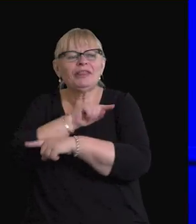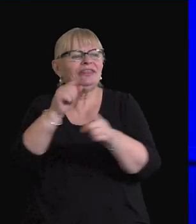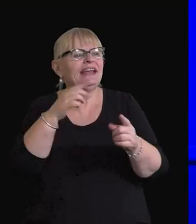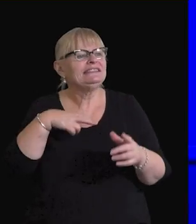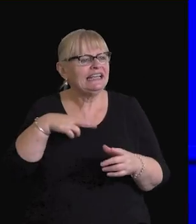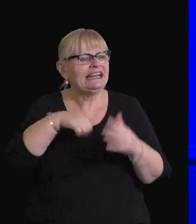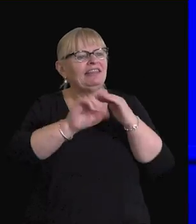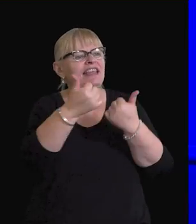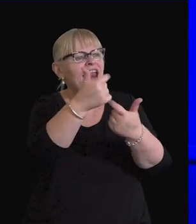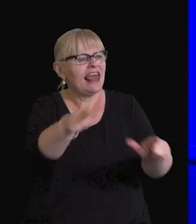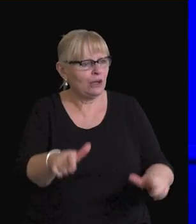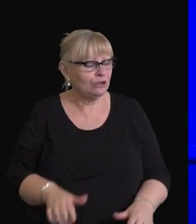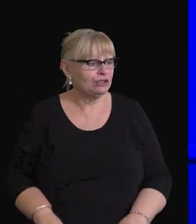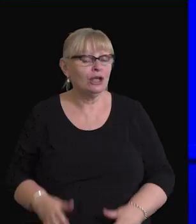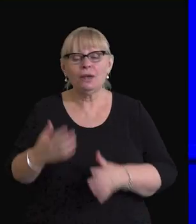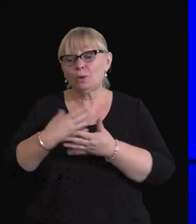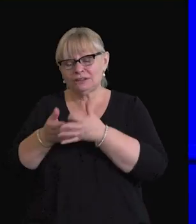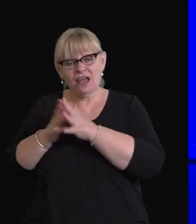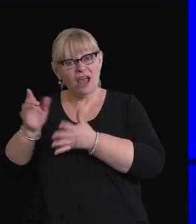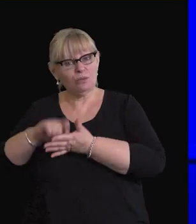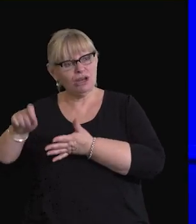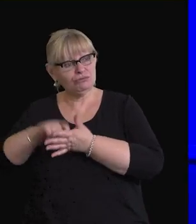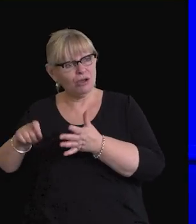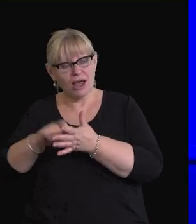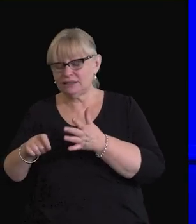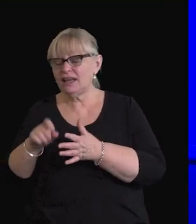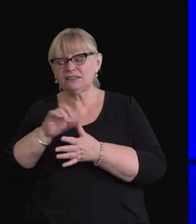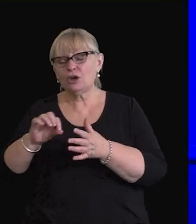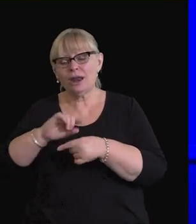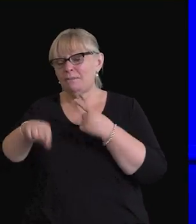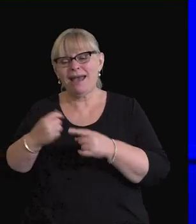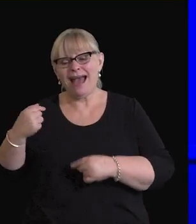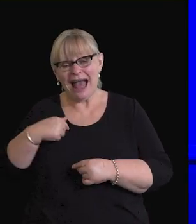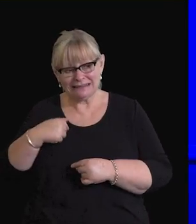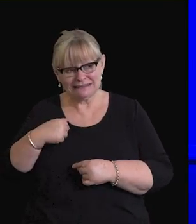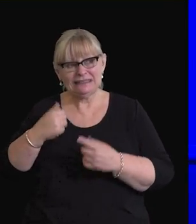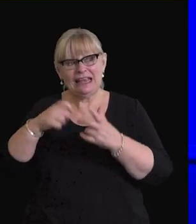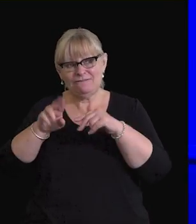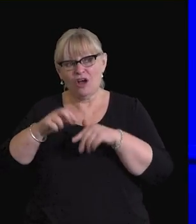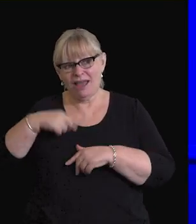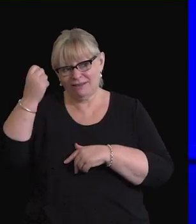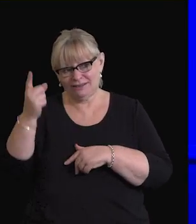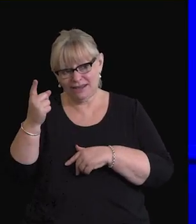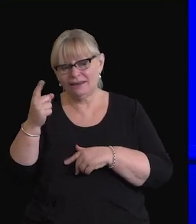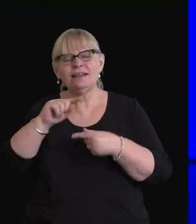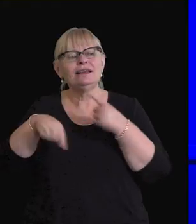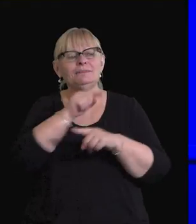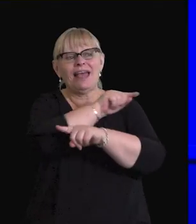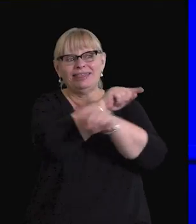need. Because the standard for our writing is not, does it make sense to us? But does it make sense to them?